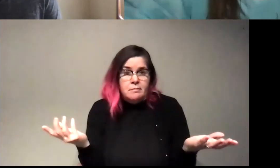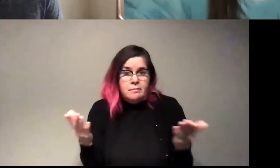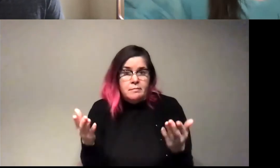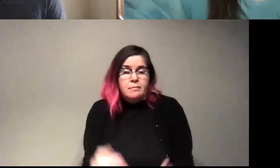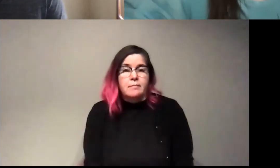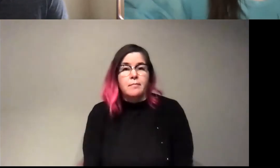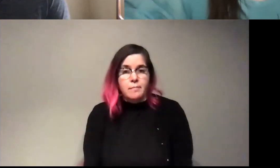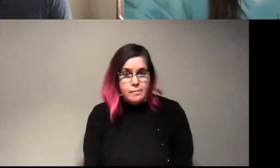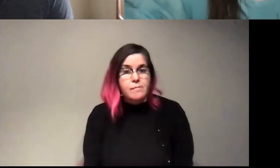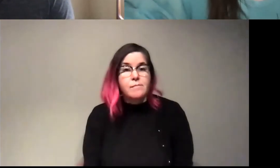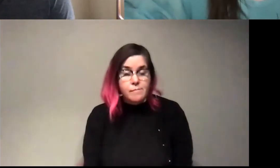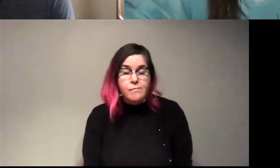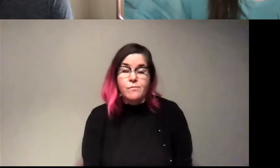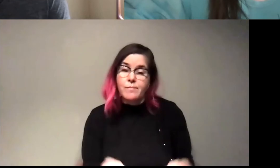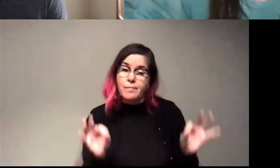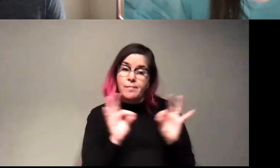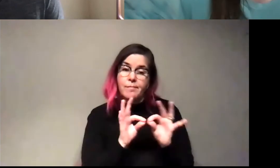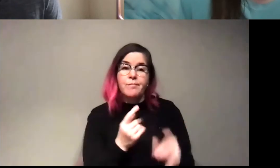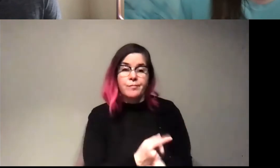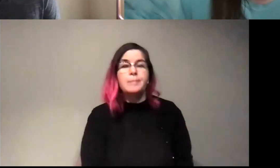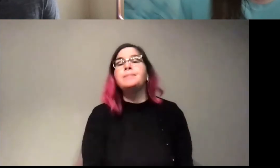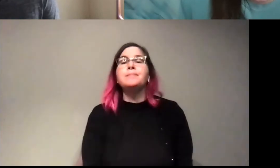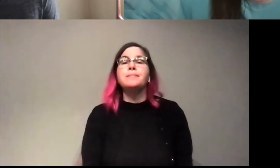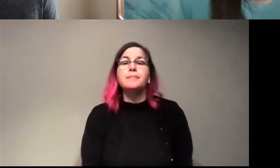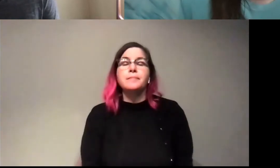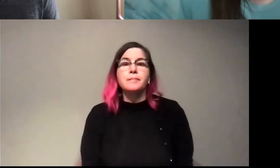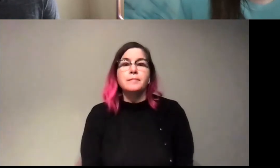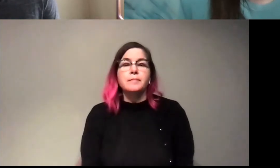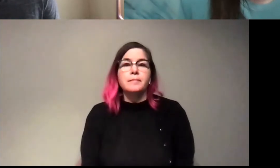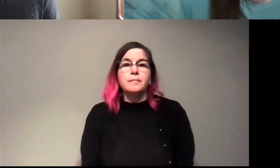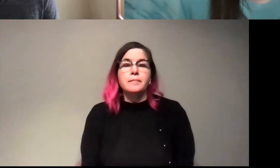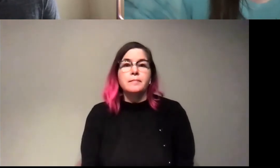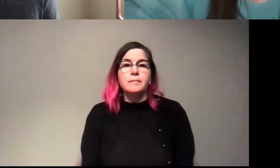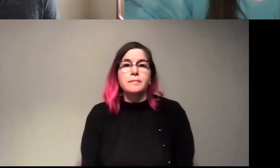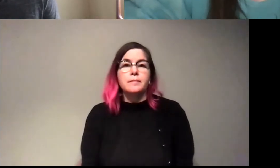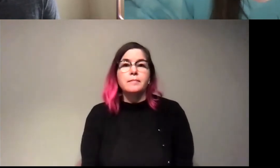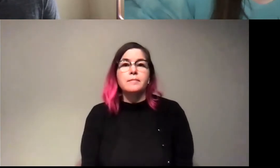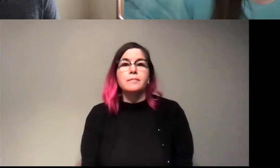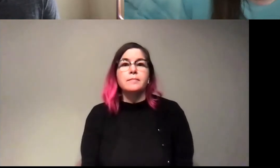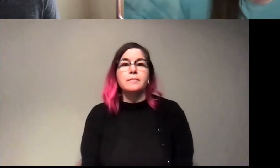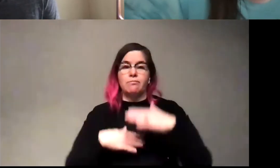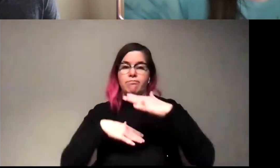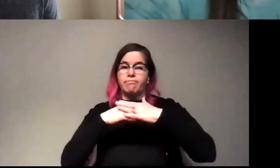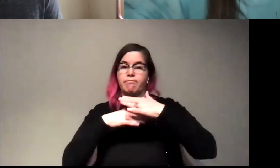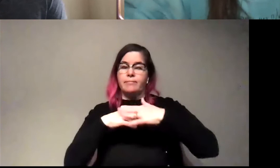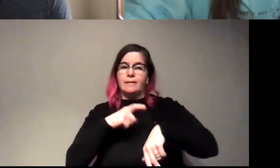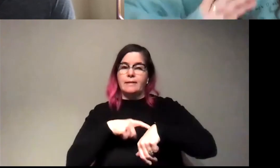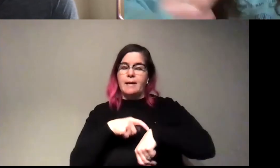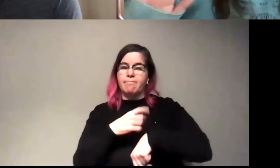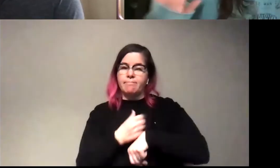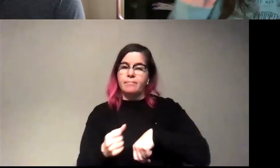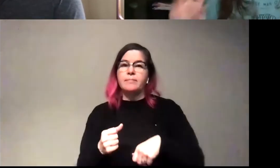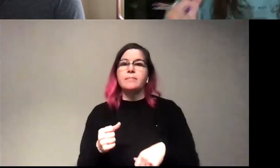Super valuable. All right. So we, um, are at our time limit at this point where,